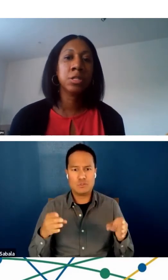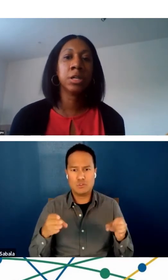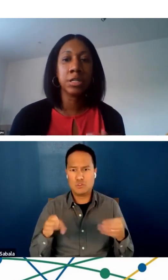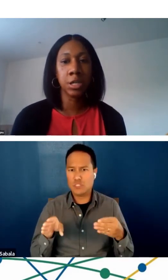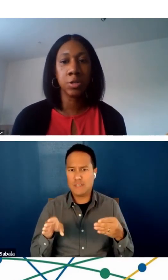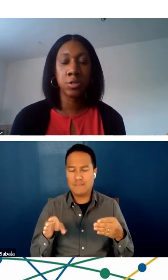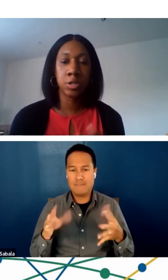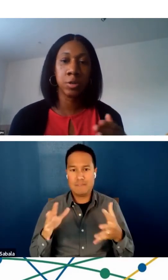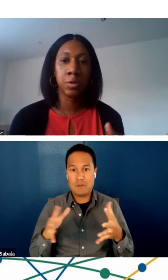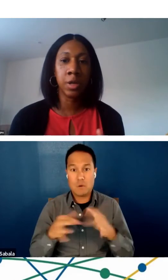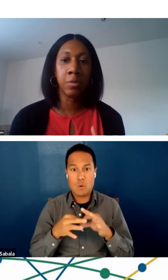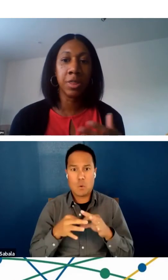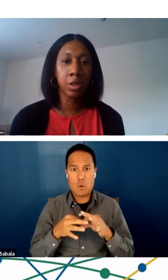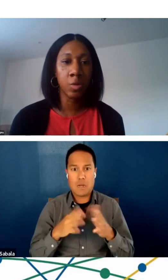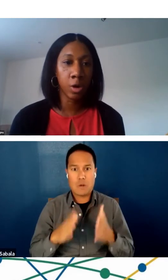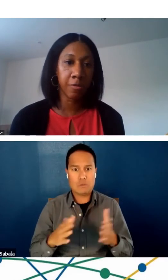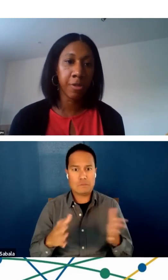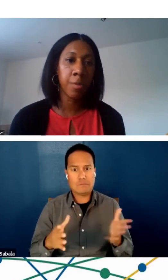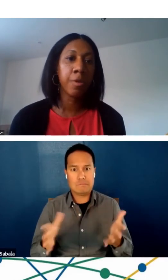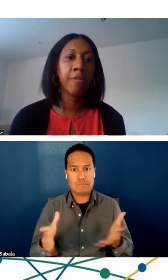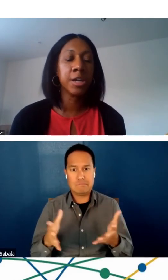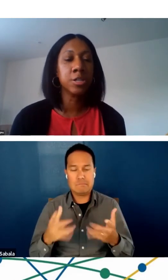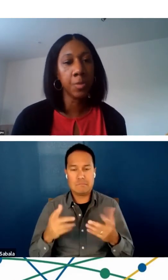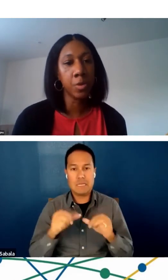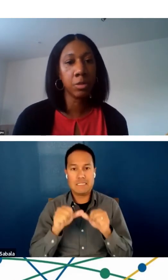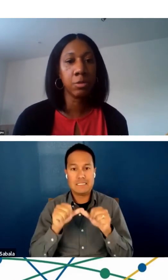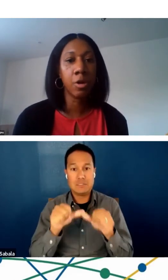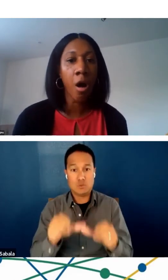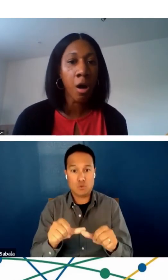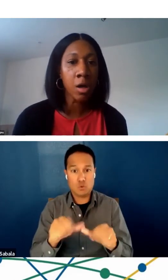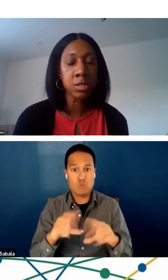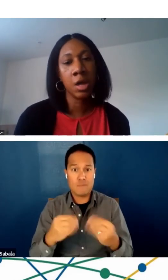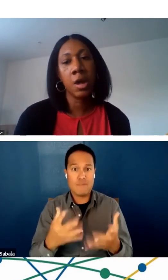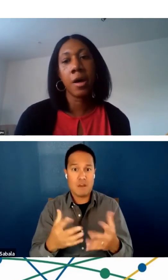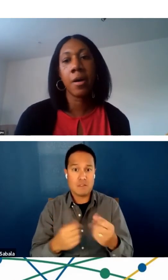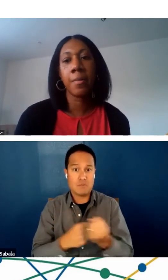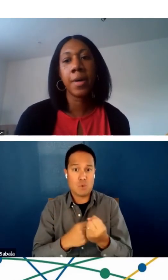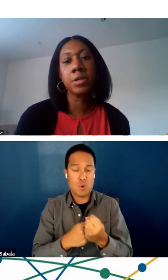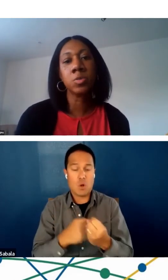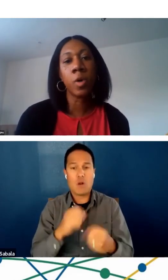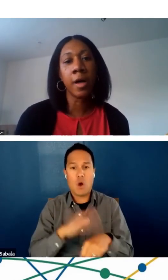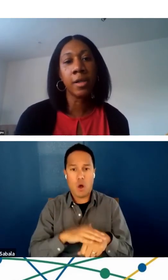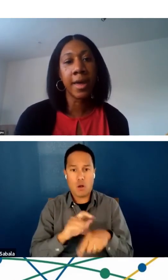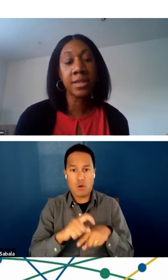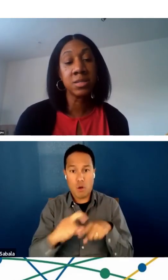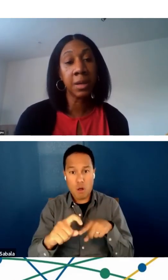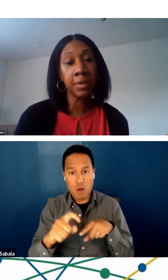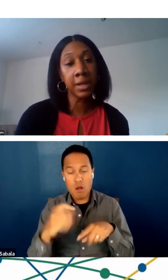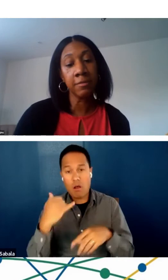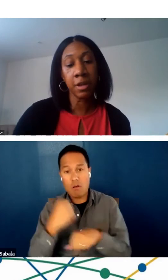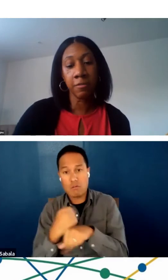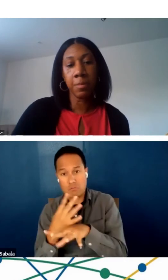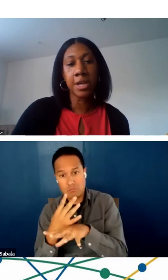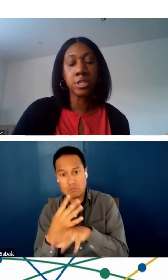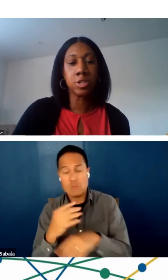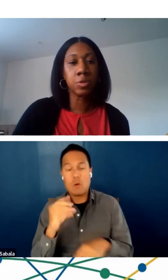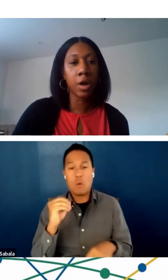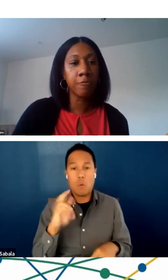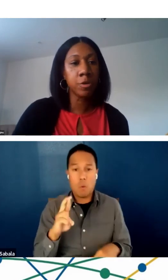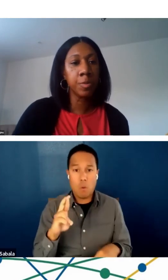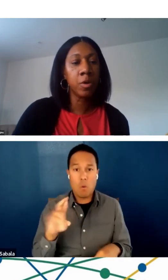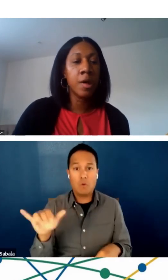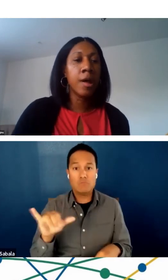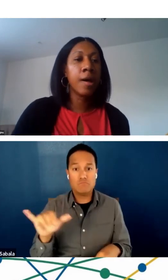to be able to continue to, within the workflow, provide support through calls as well as maybe even if the